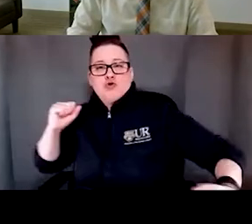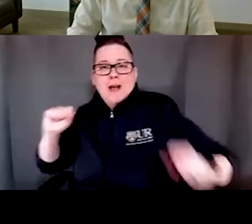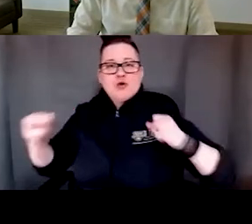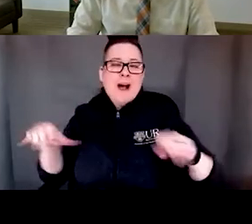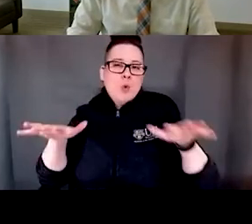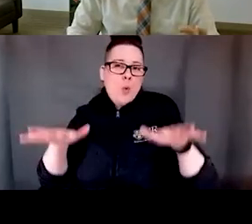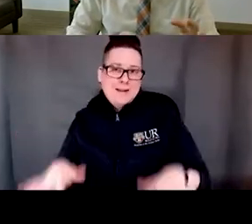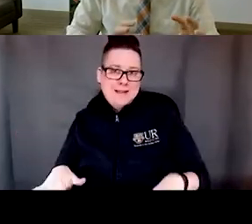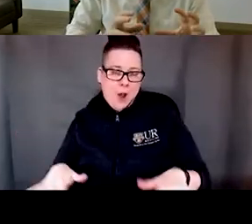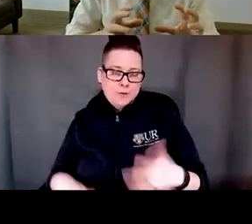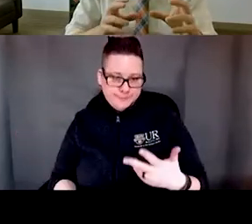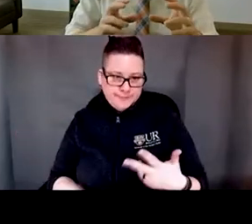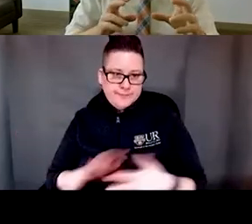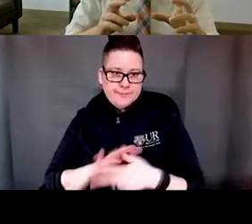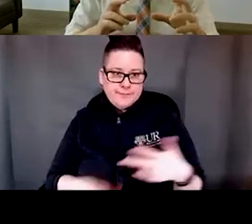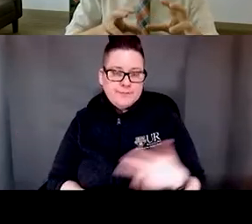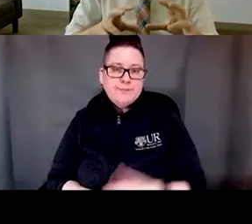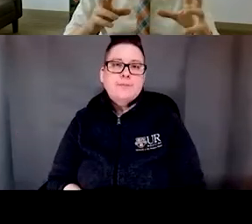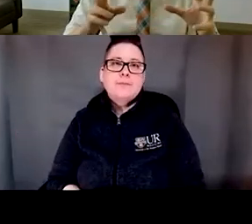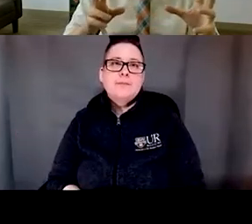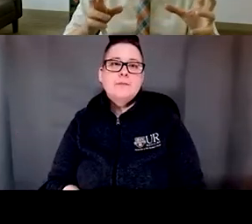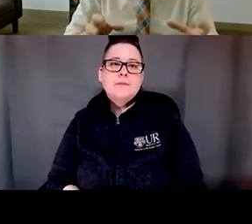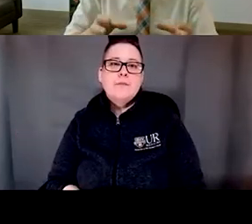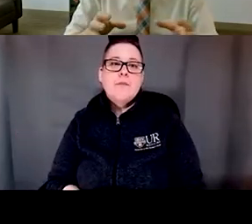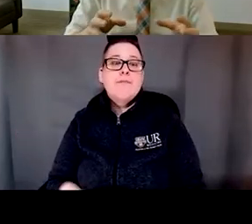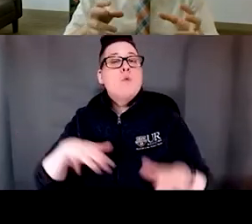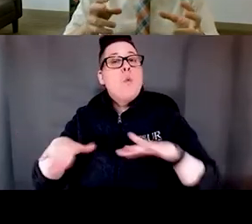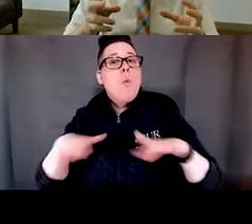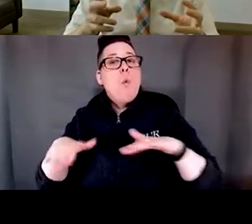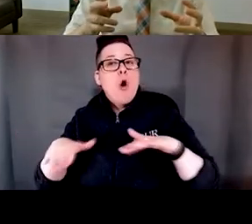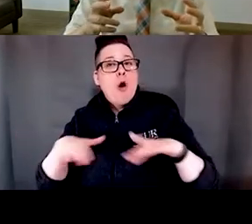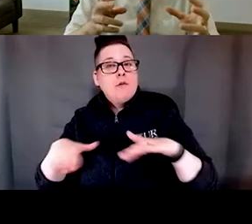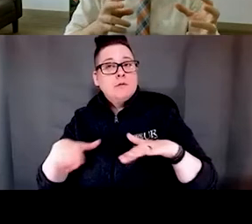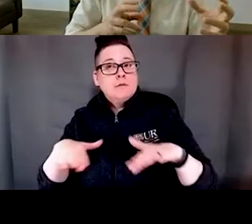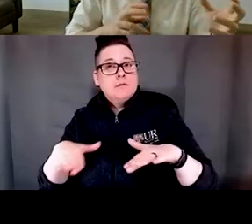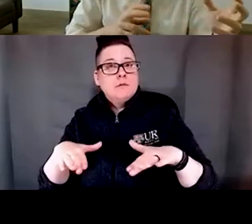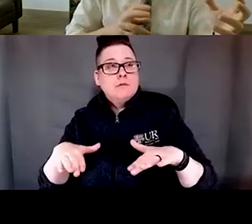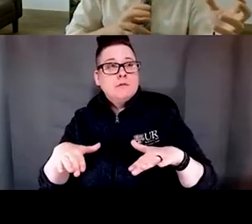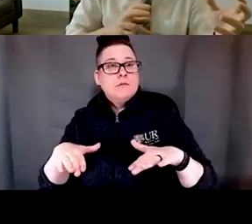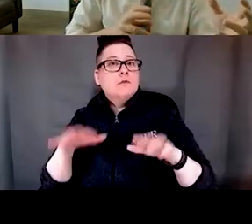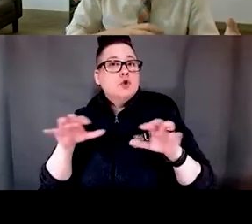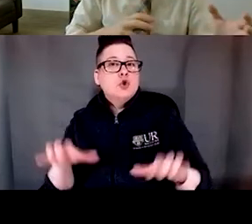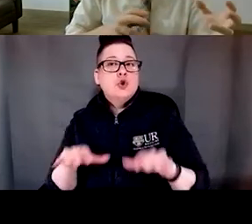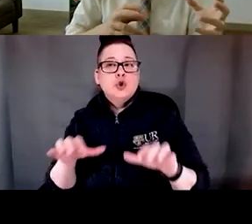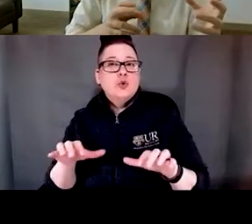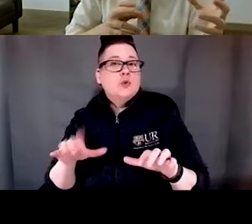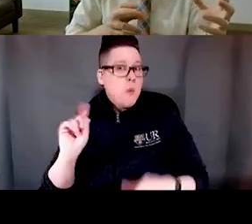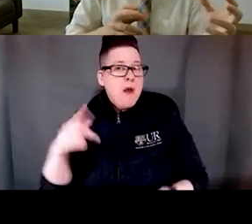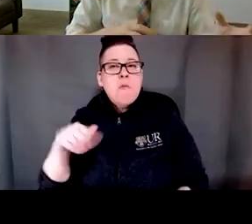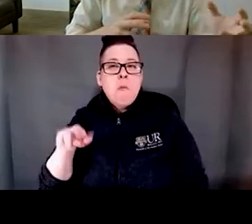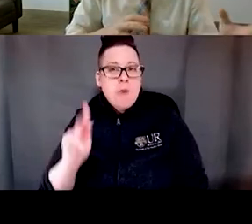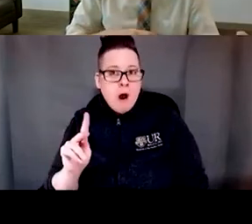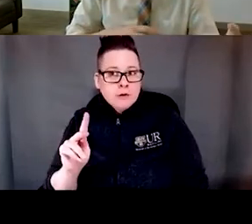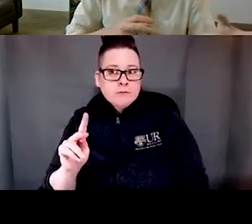And then, and, and these walks are done in a, in a park that is